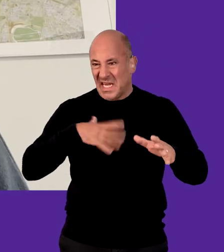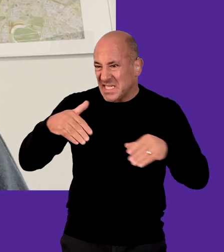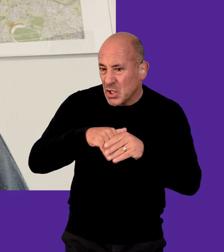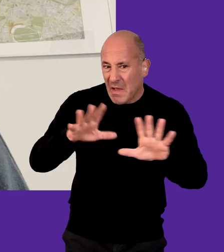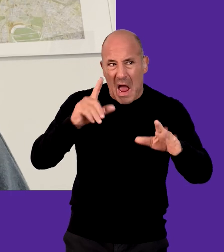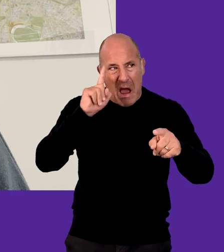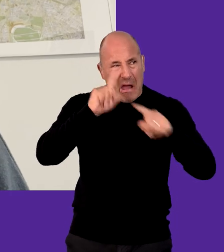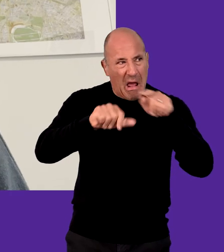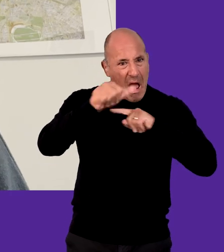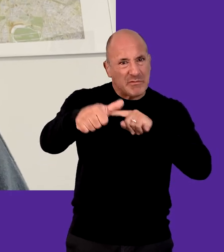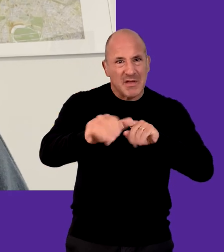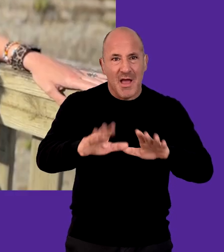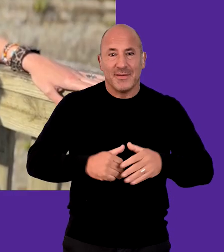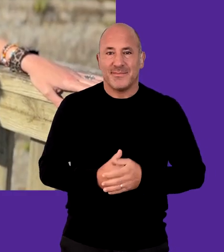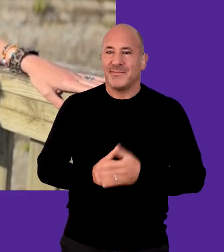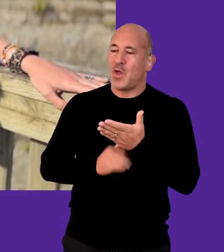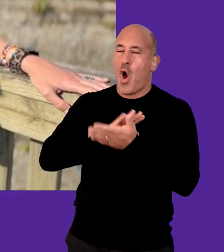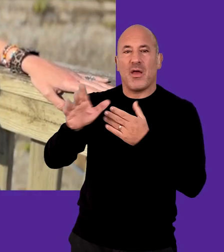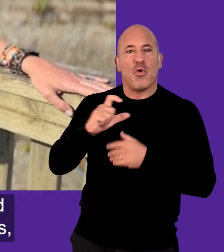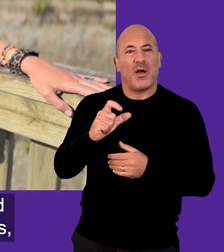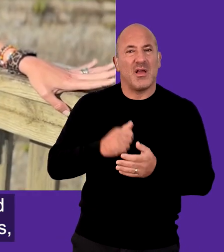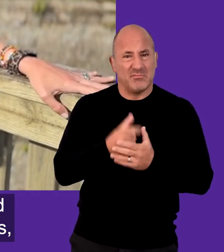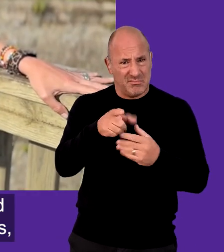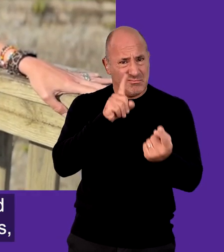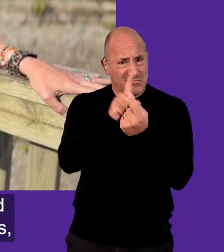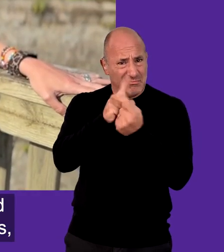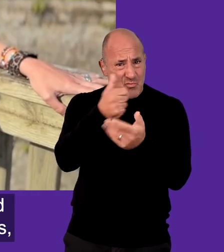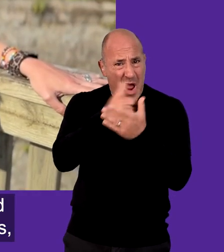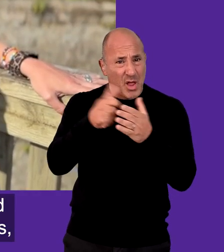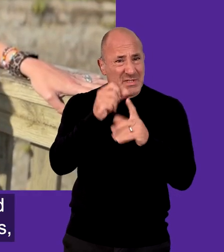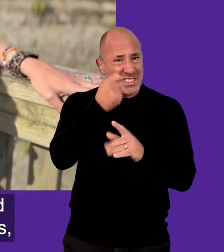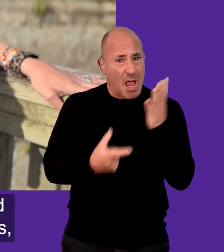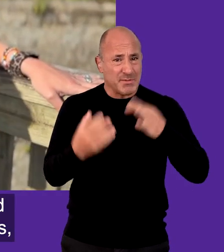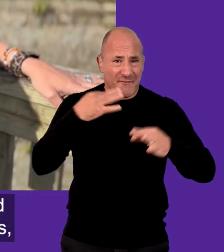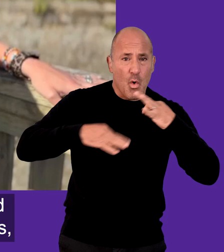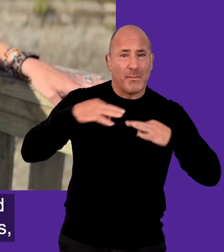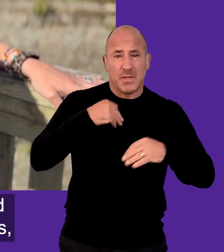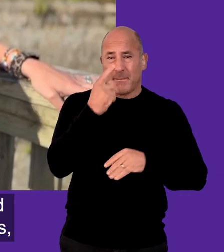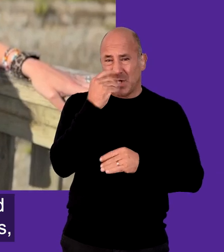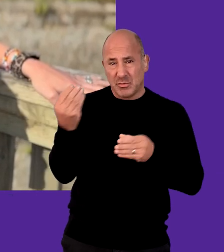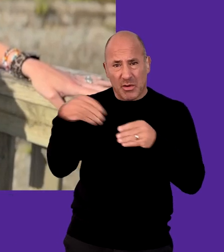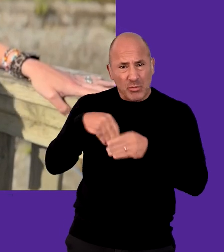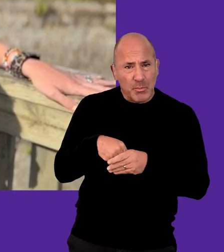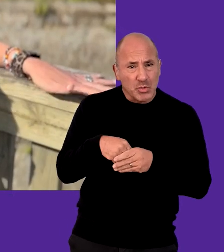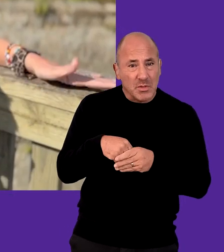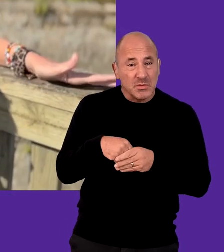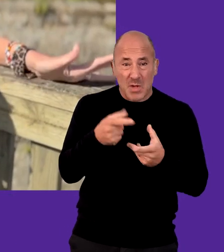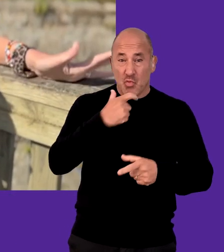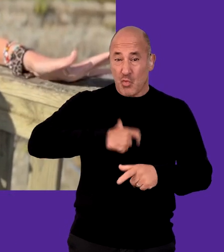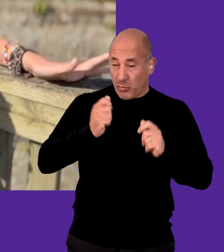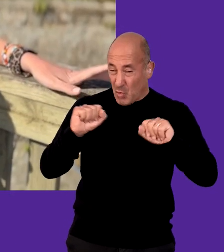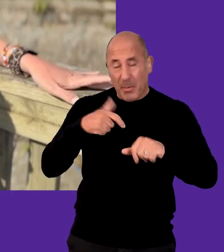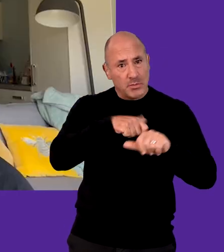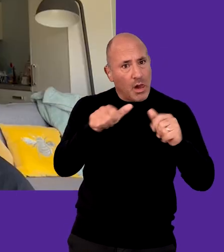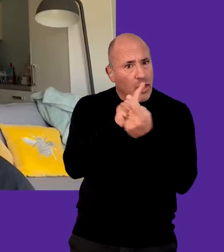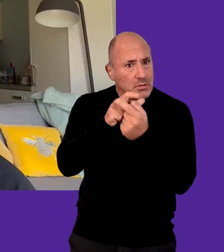rather than reactively so Holly Cocker Do you meet regularly with disabled performers and essential contributors Even if you don't have roles for them at the